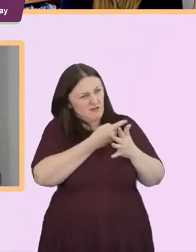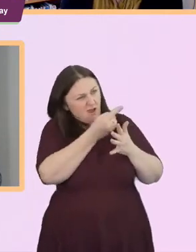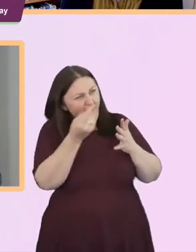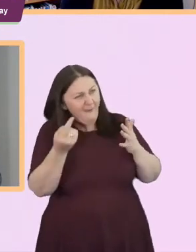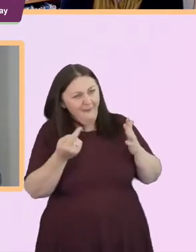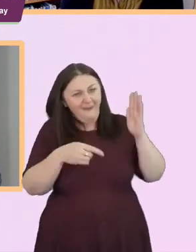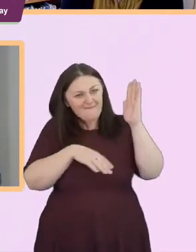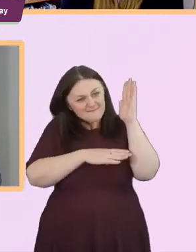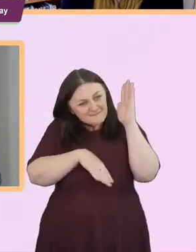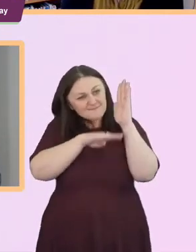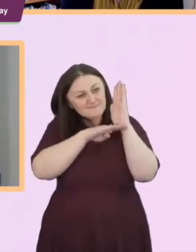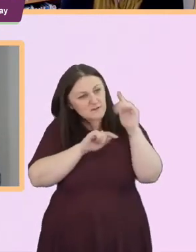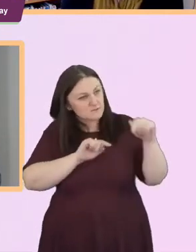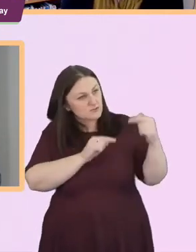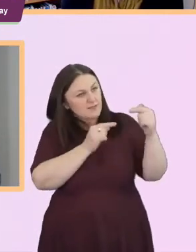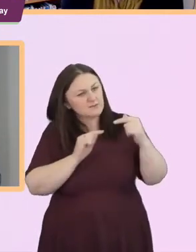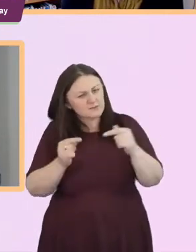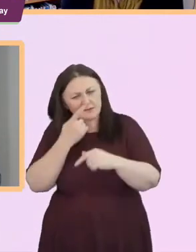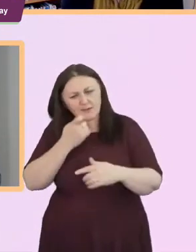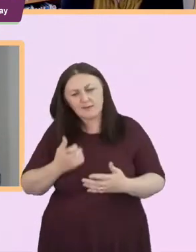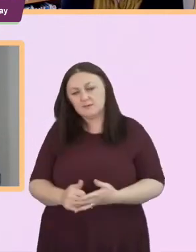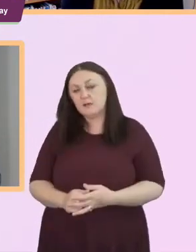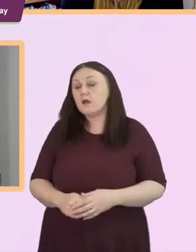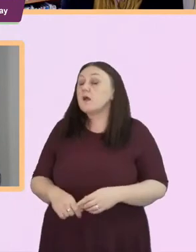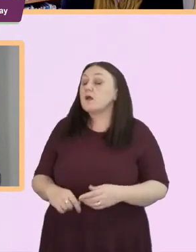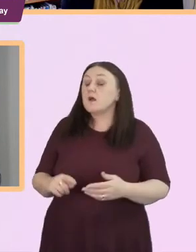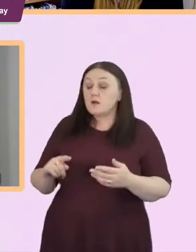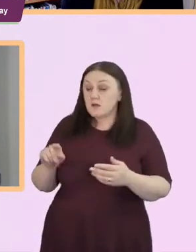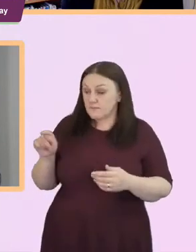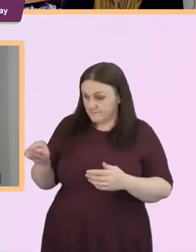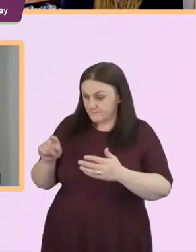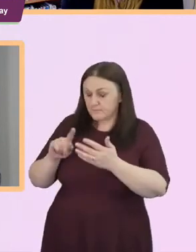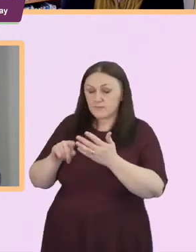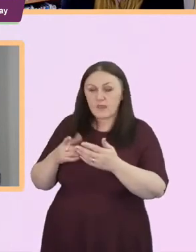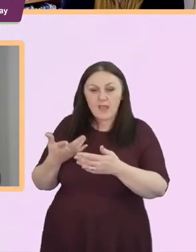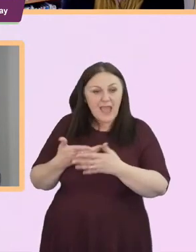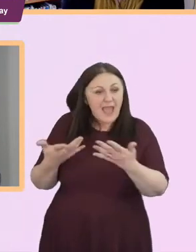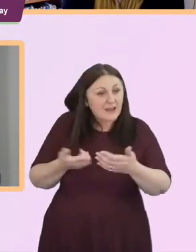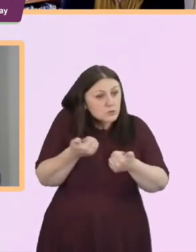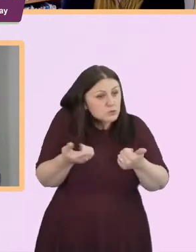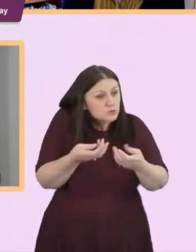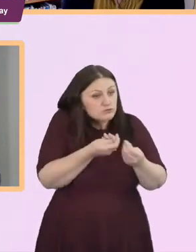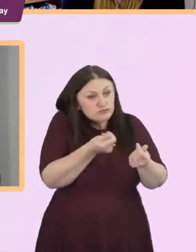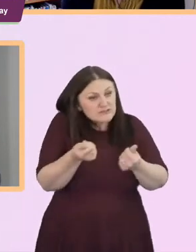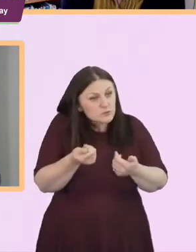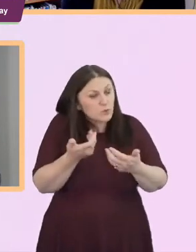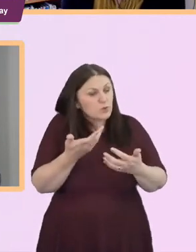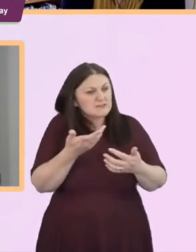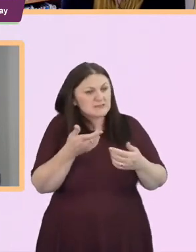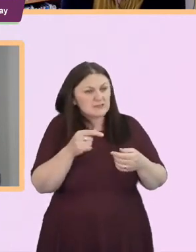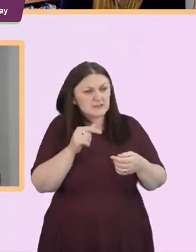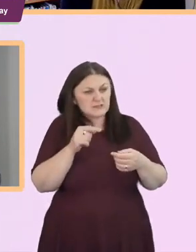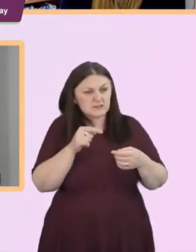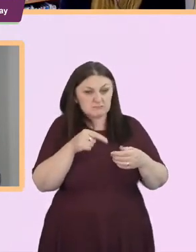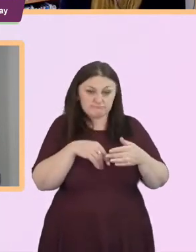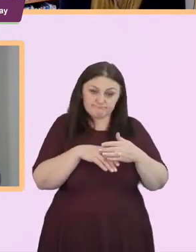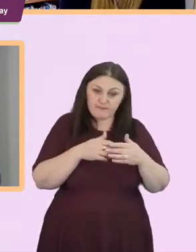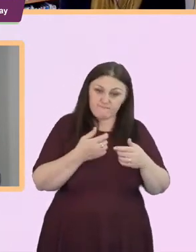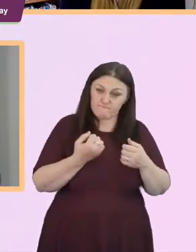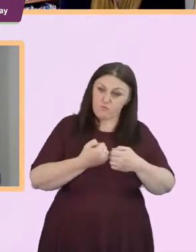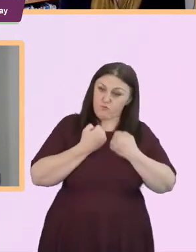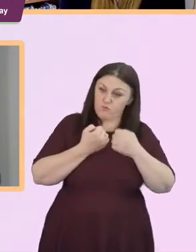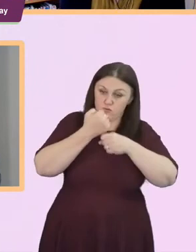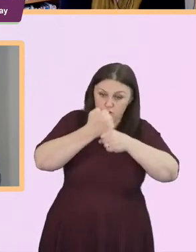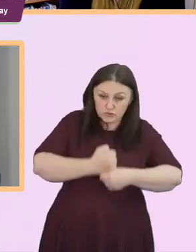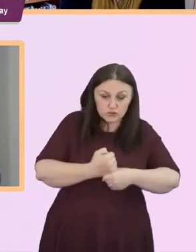and laura also asked whether there are any good resources for individuals and churches to explore faith in relation